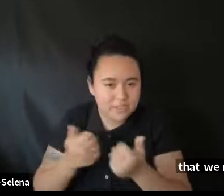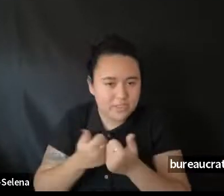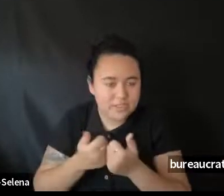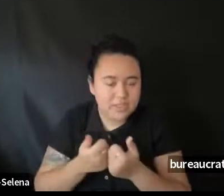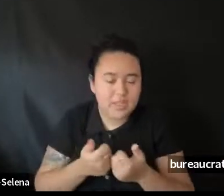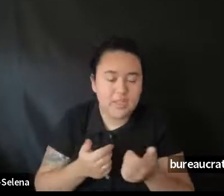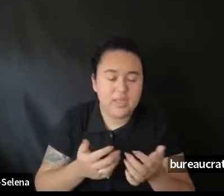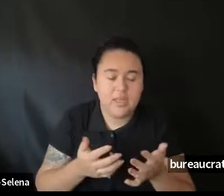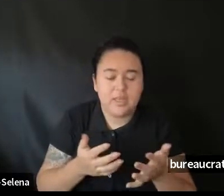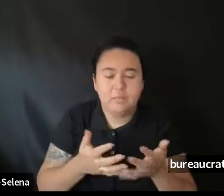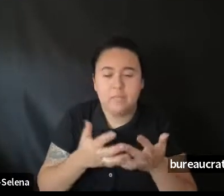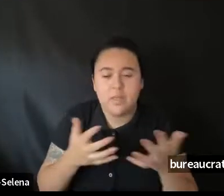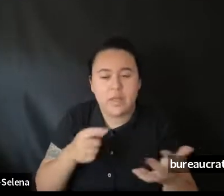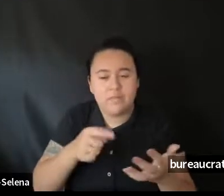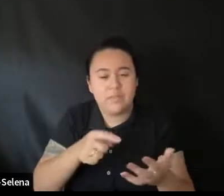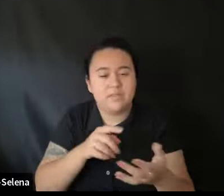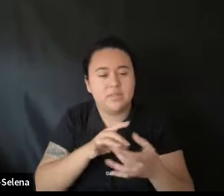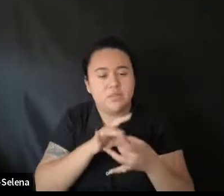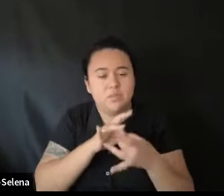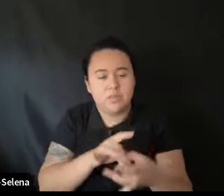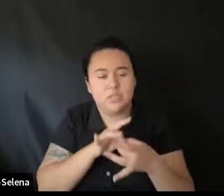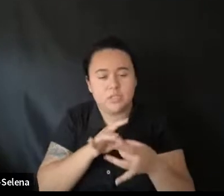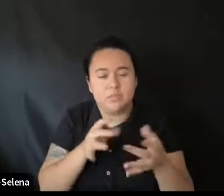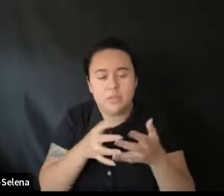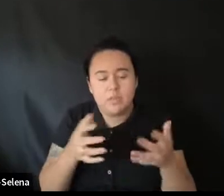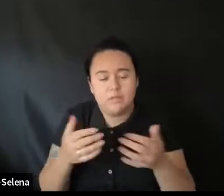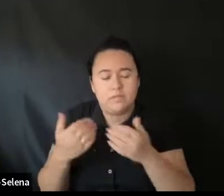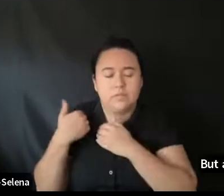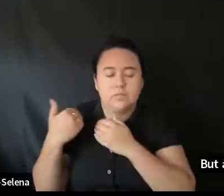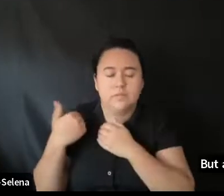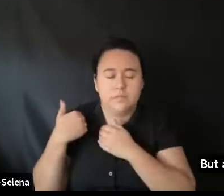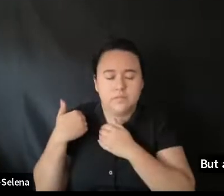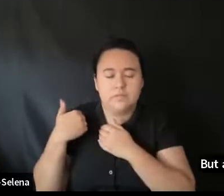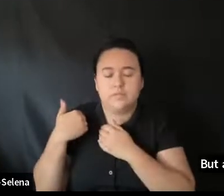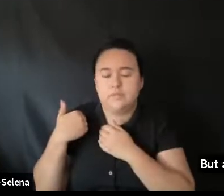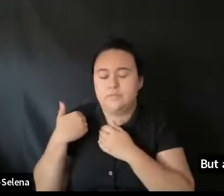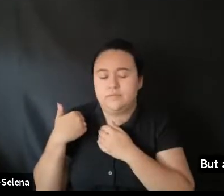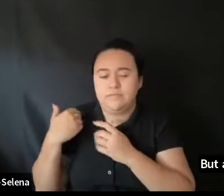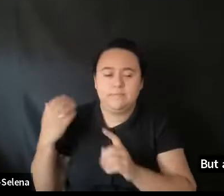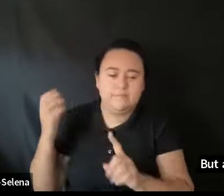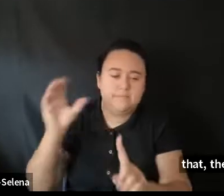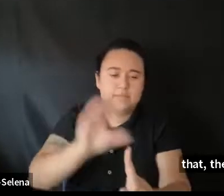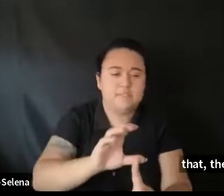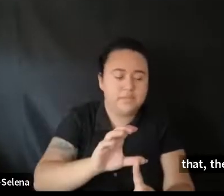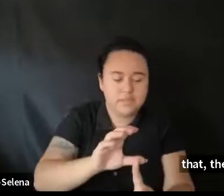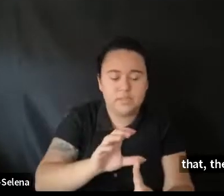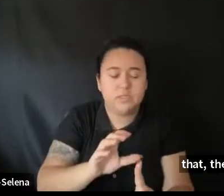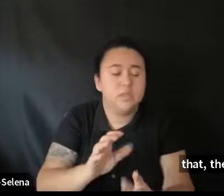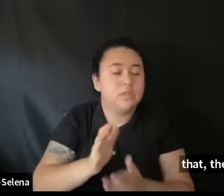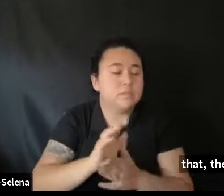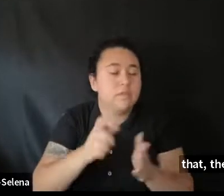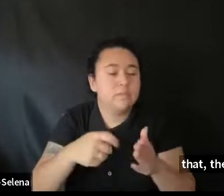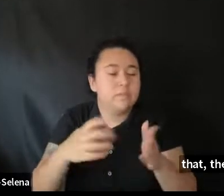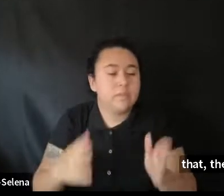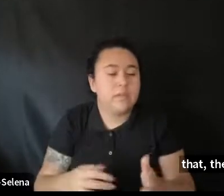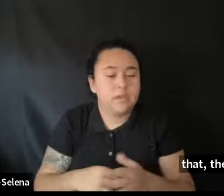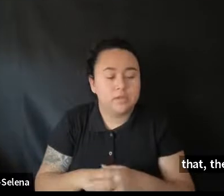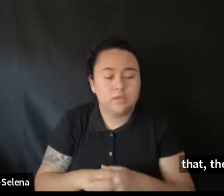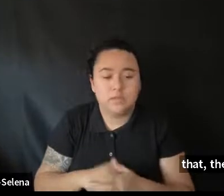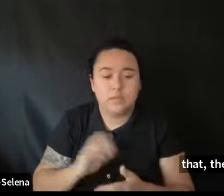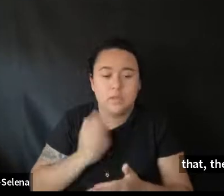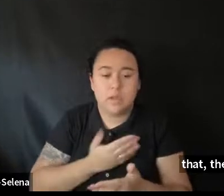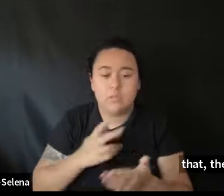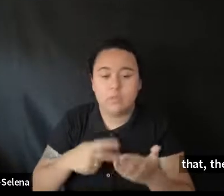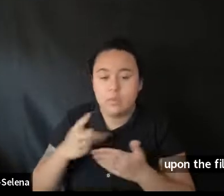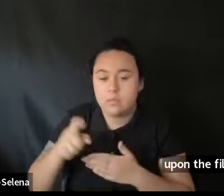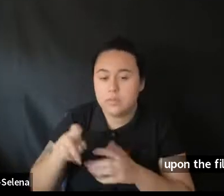relationship that there's a lot of responsibilities placed upon the filmmakers. So our program, and you have to apply